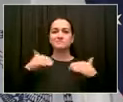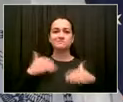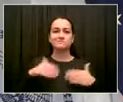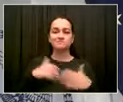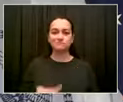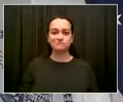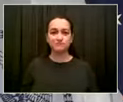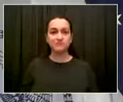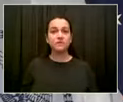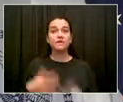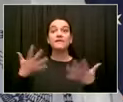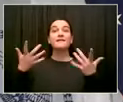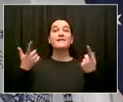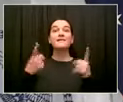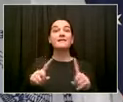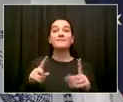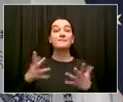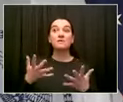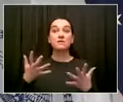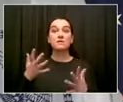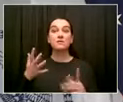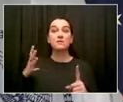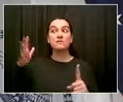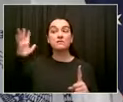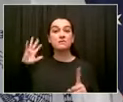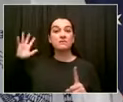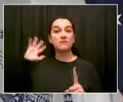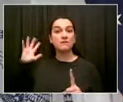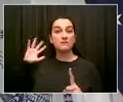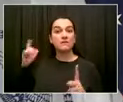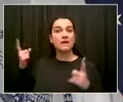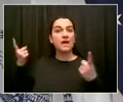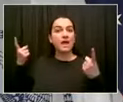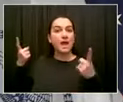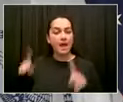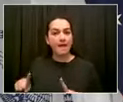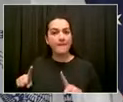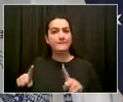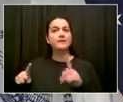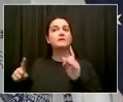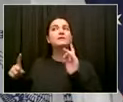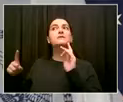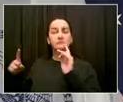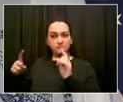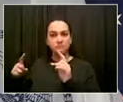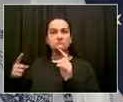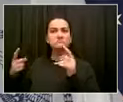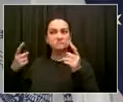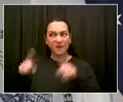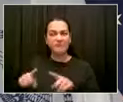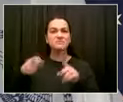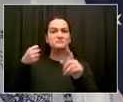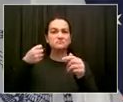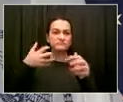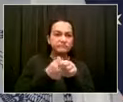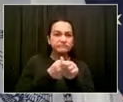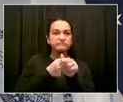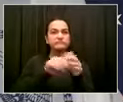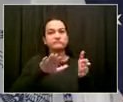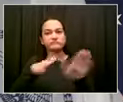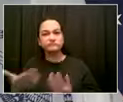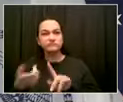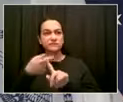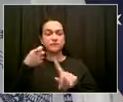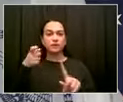So in honor of Detective Sakos, there's something we all can do, and our colleagues in Albany in the legislature can do.